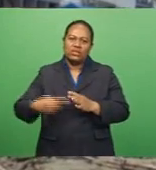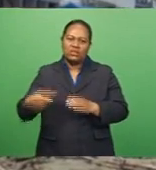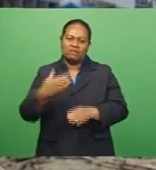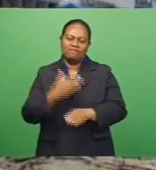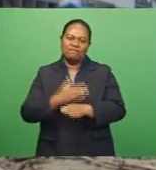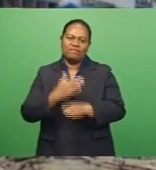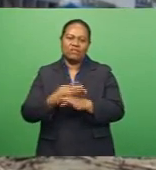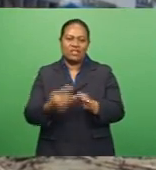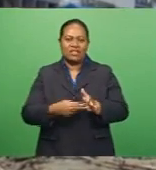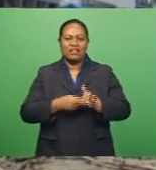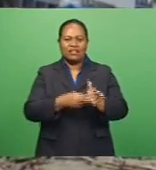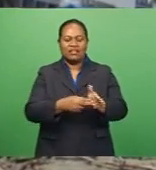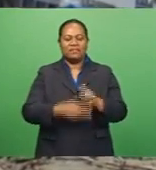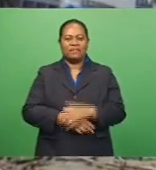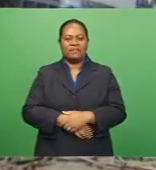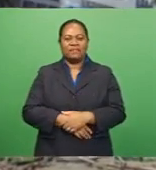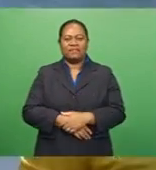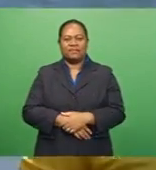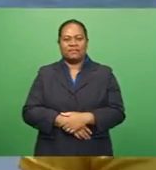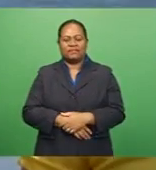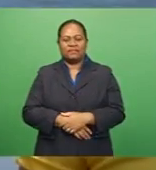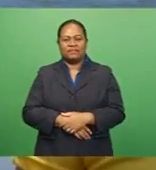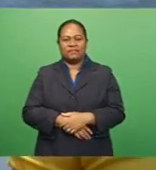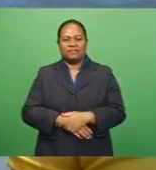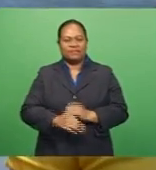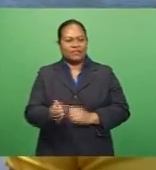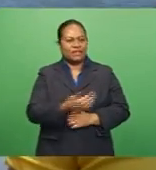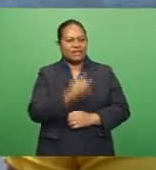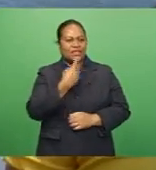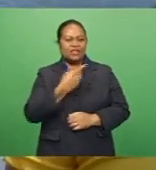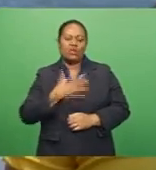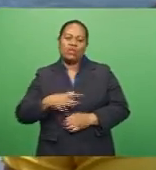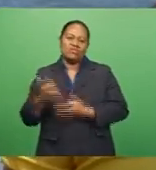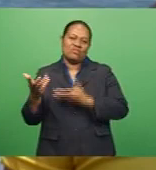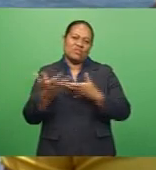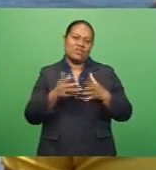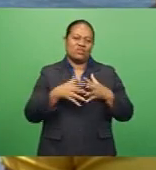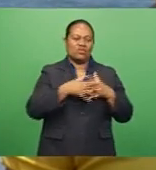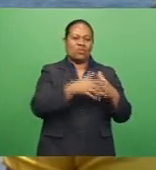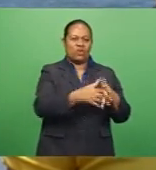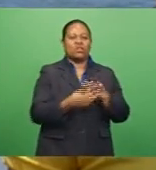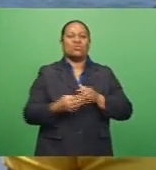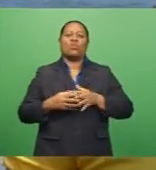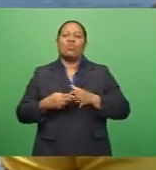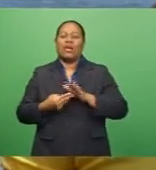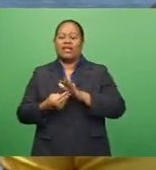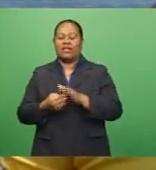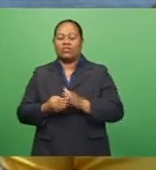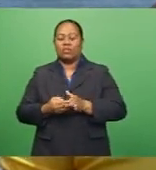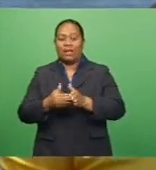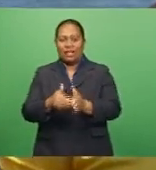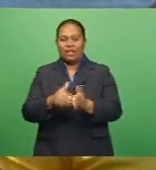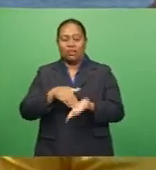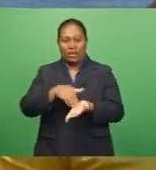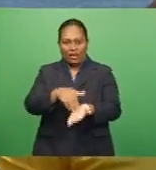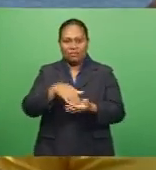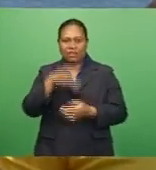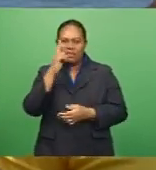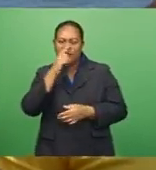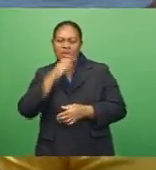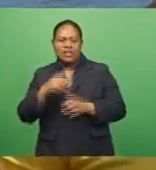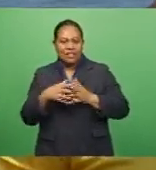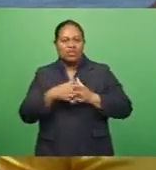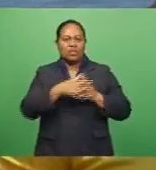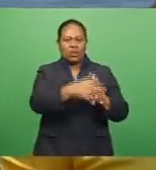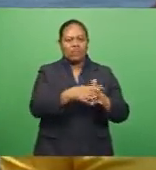jet-set town. We wanted to bring it to the west to also help the local communities here in Nandi, seeing that they were the